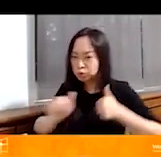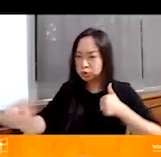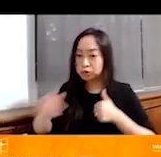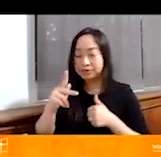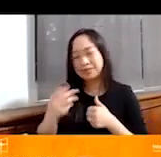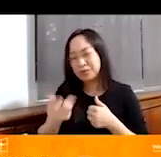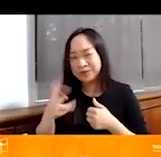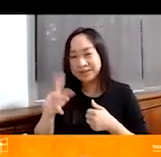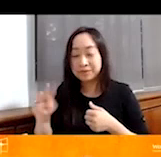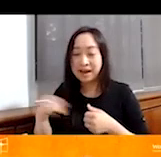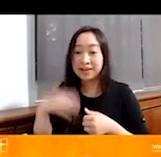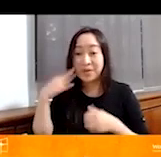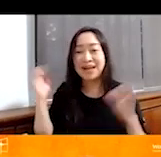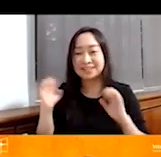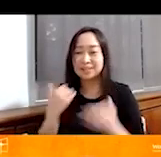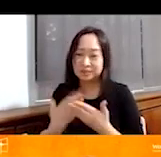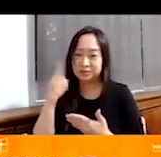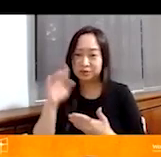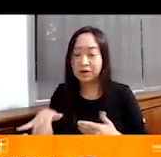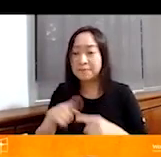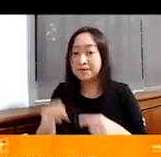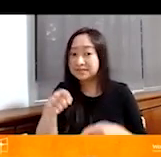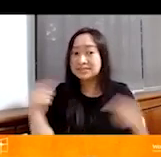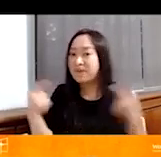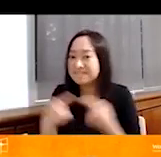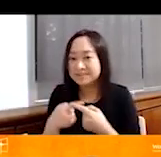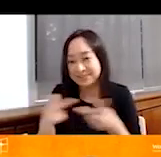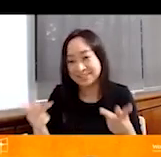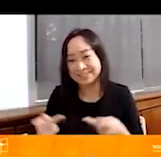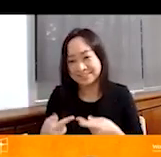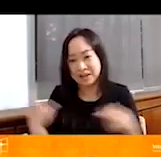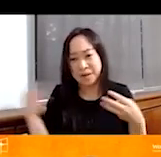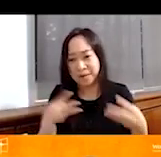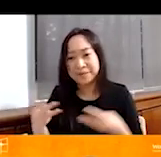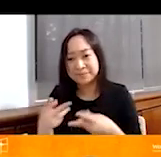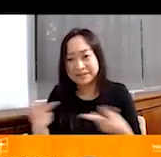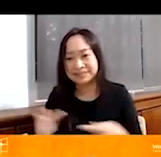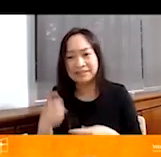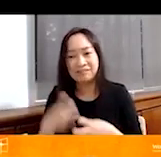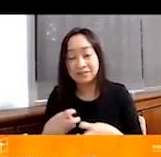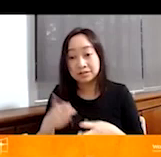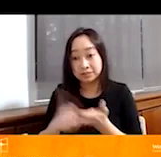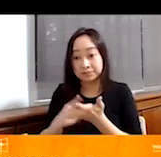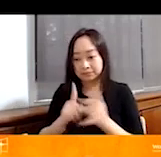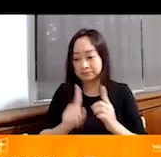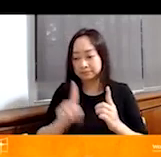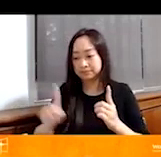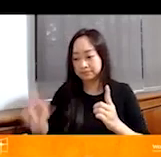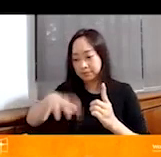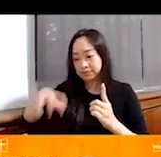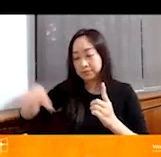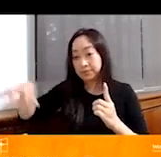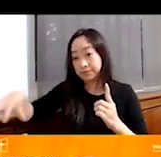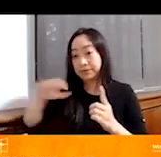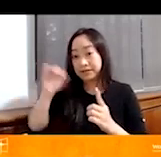Now exercise is good for kids, but you know, it's a conflict setting. And a lot of times there's Israeli settlers and Palestinians